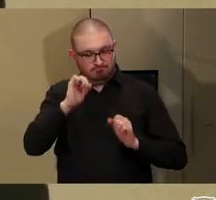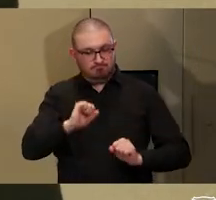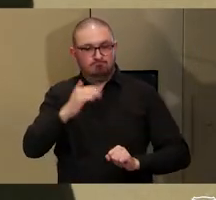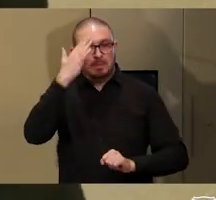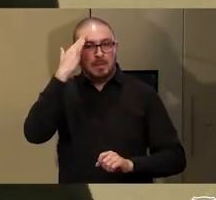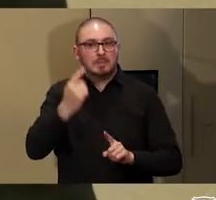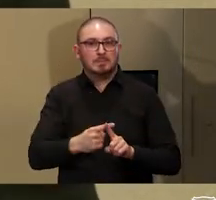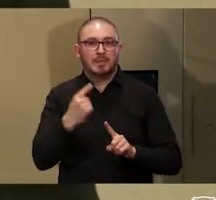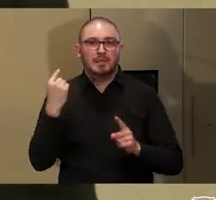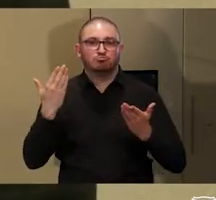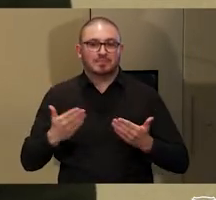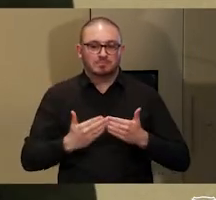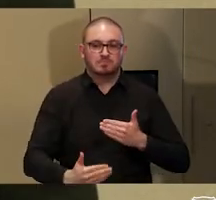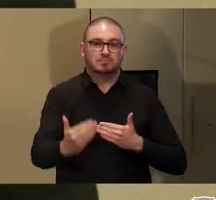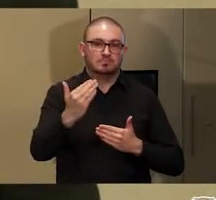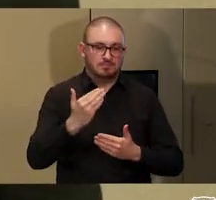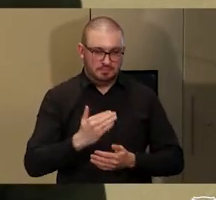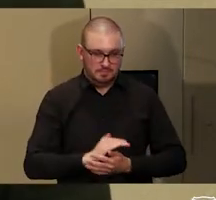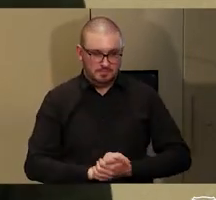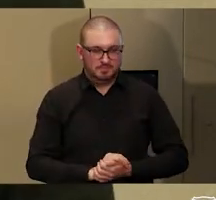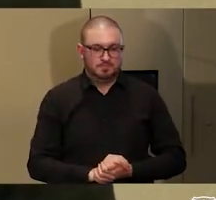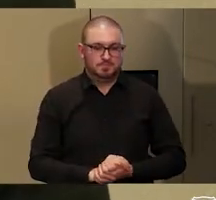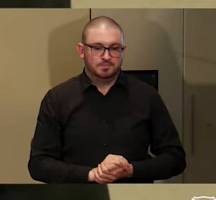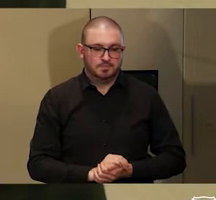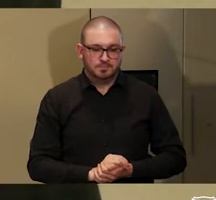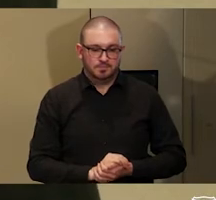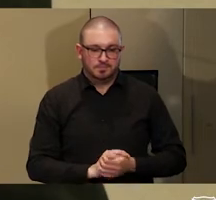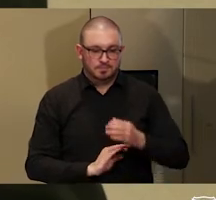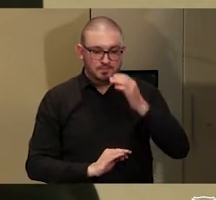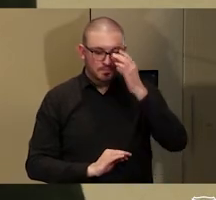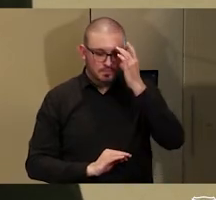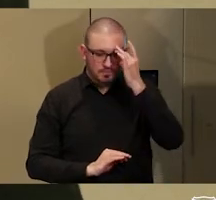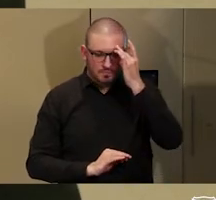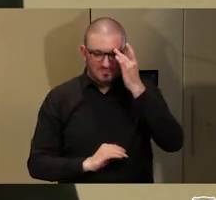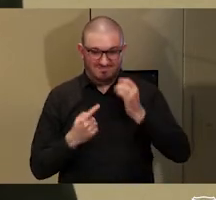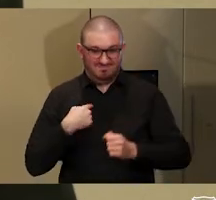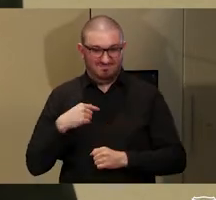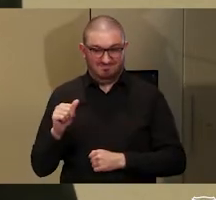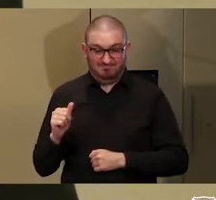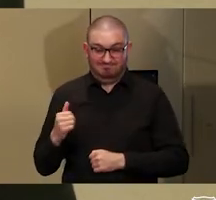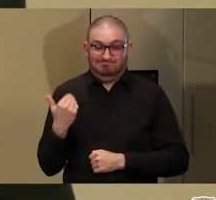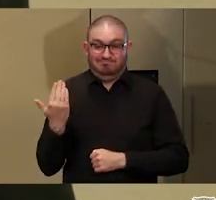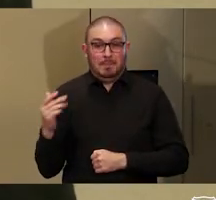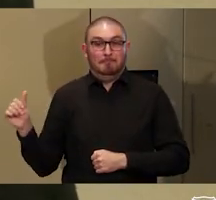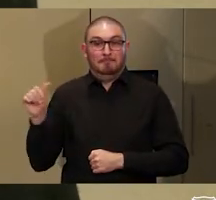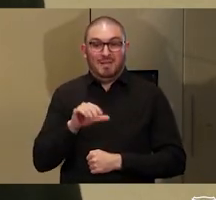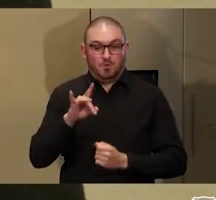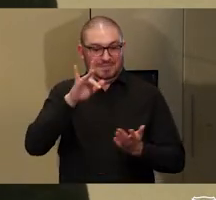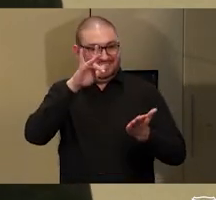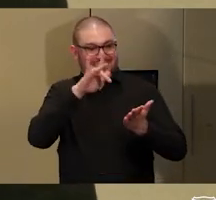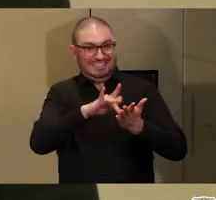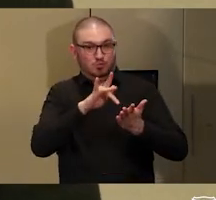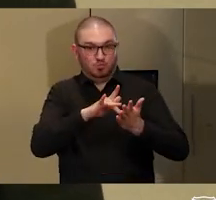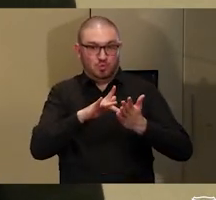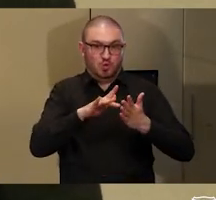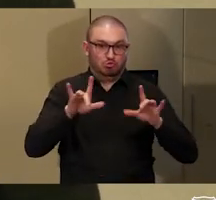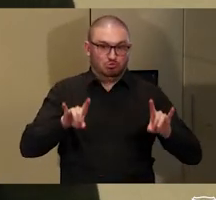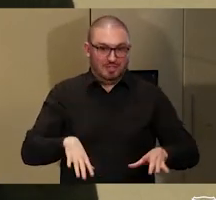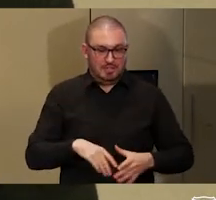to their elders past, present and future. I'm just returned from Central Australia, where I've been